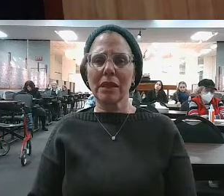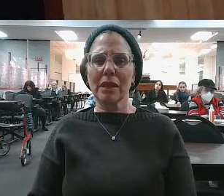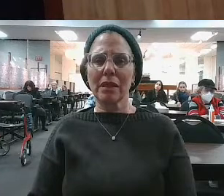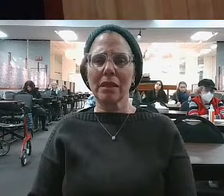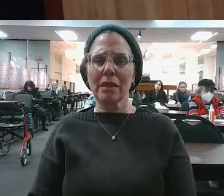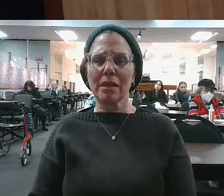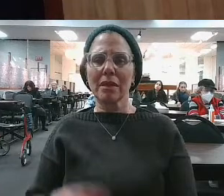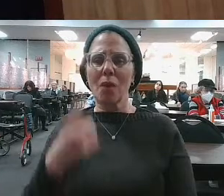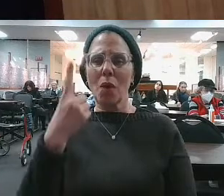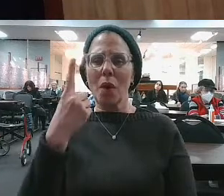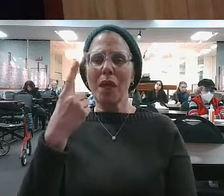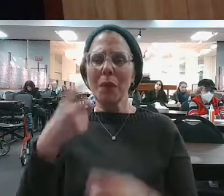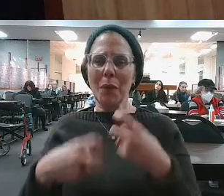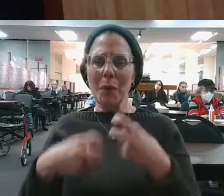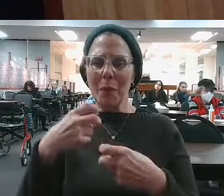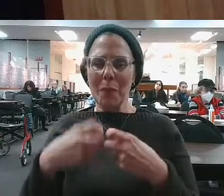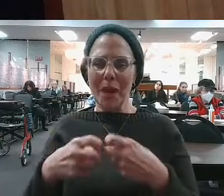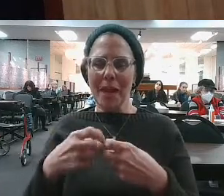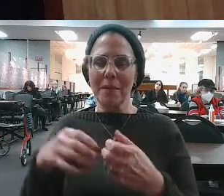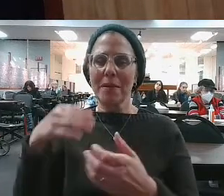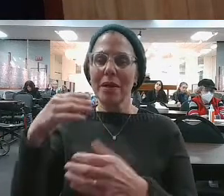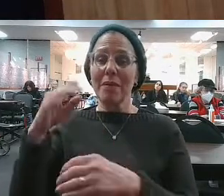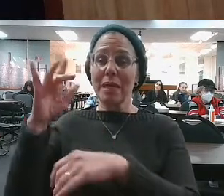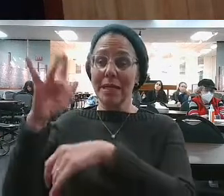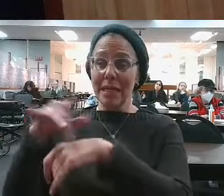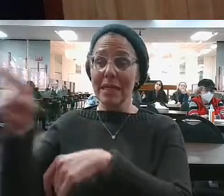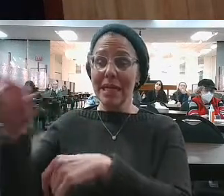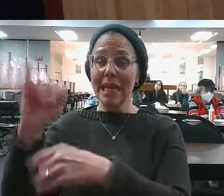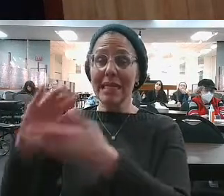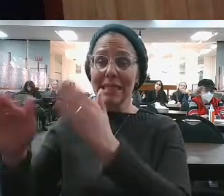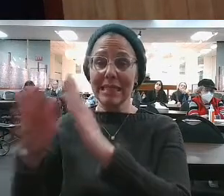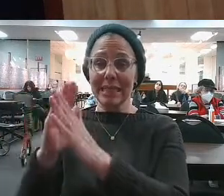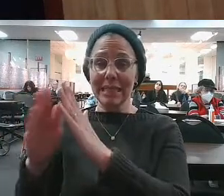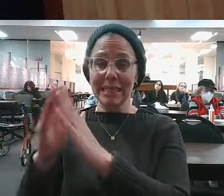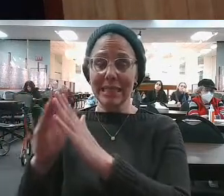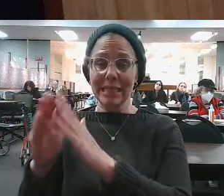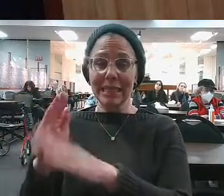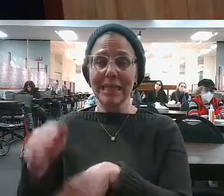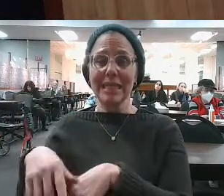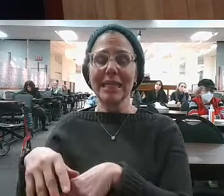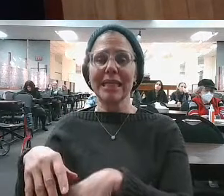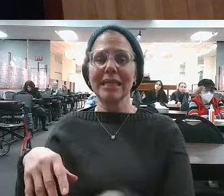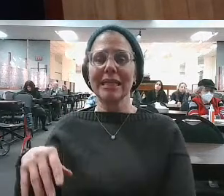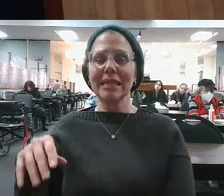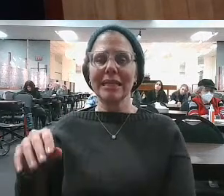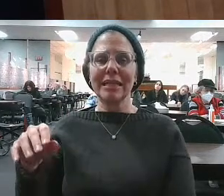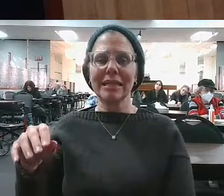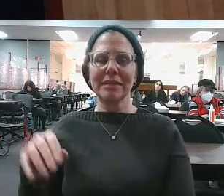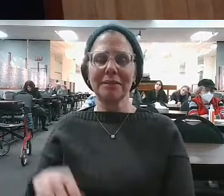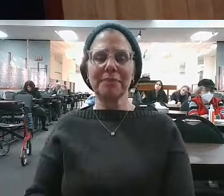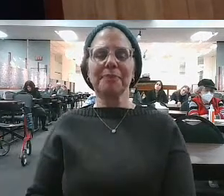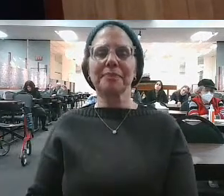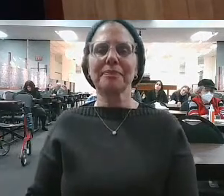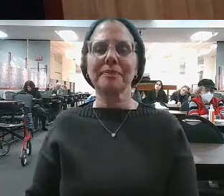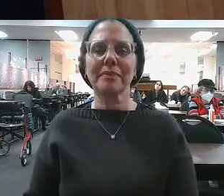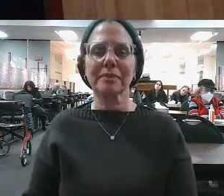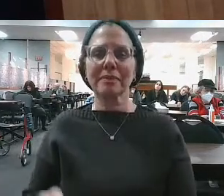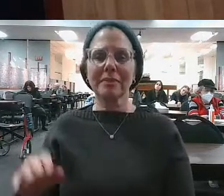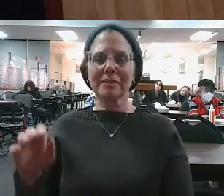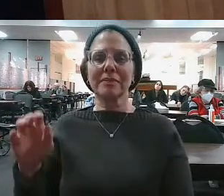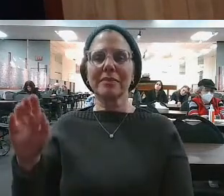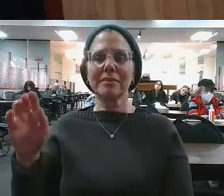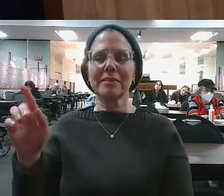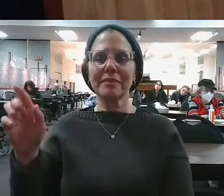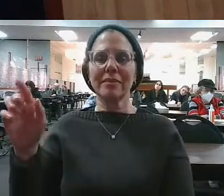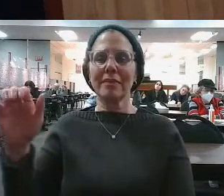Here was the problem. David ha-melech goes to Achish. Achish was the king, also known as I-melech. And